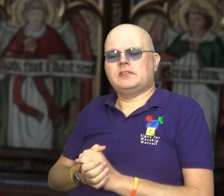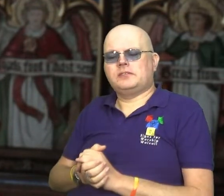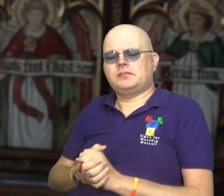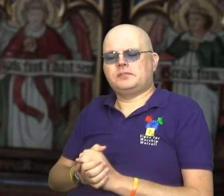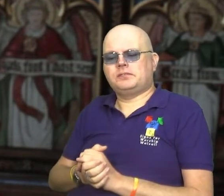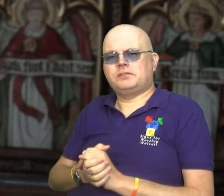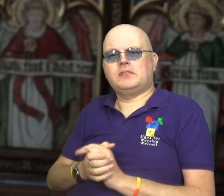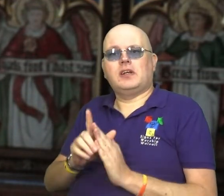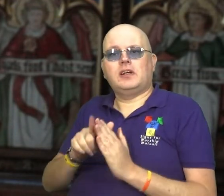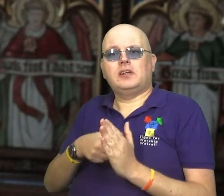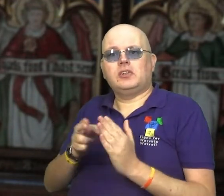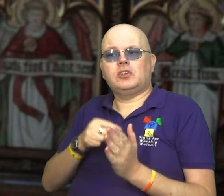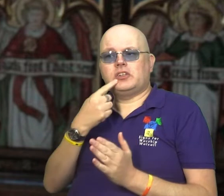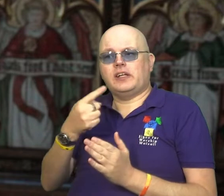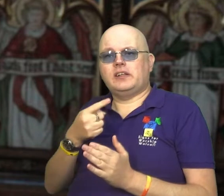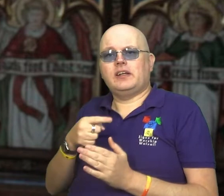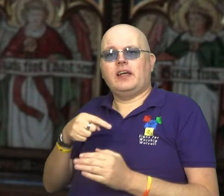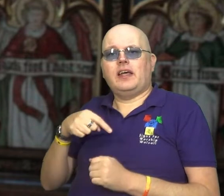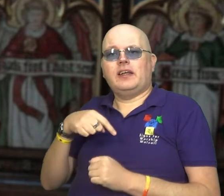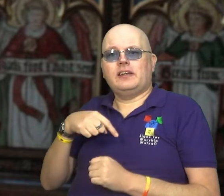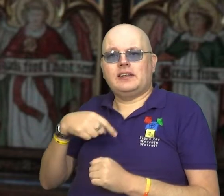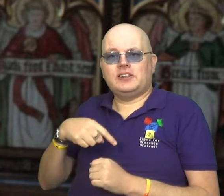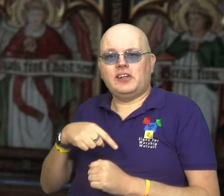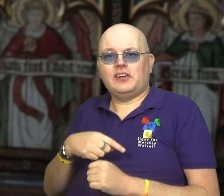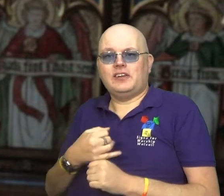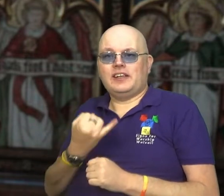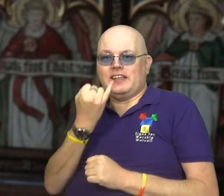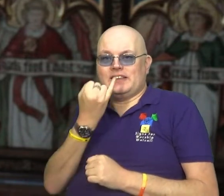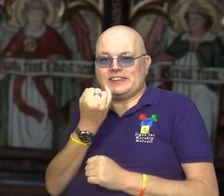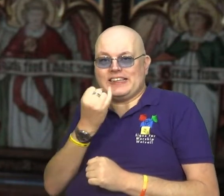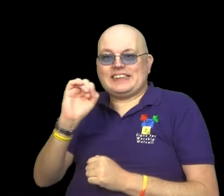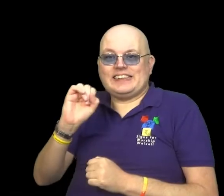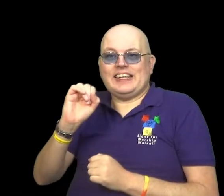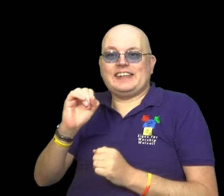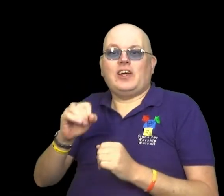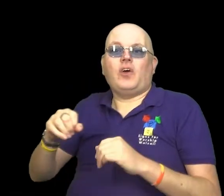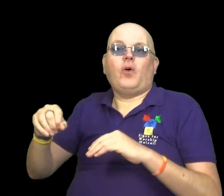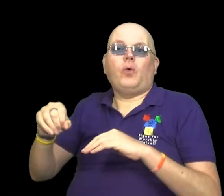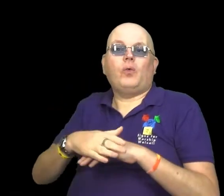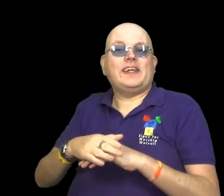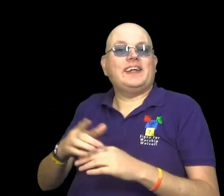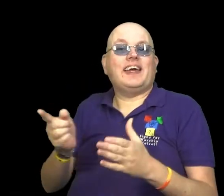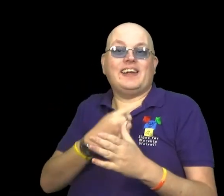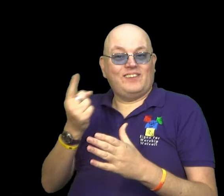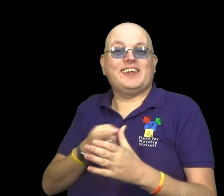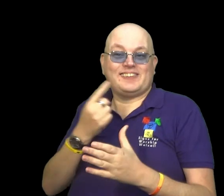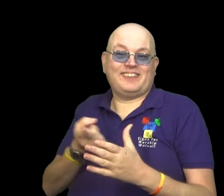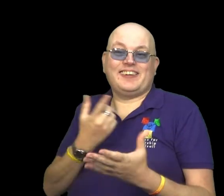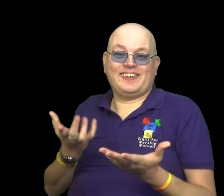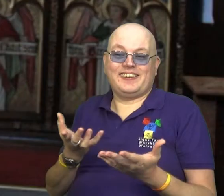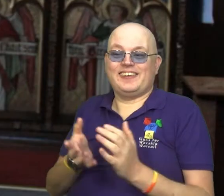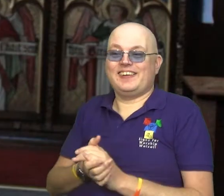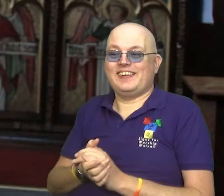John mentioned in passing that this year would be his 60th wedding anniversary, and I just had to find out more of that story.